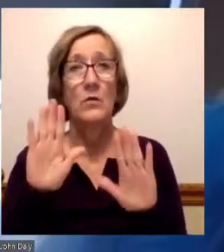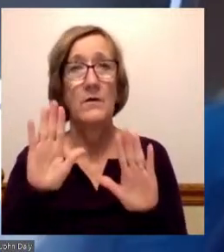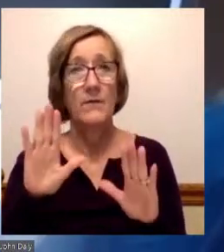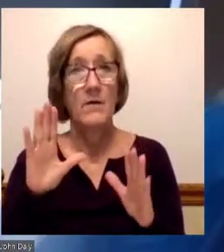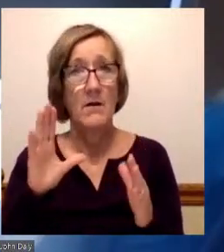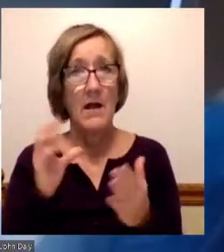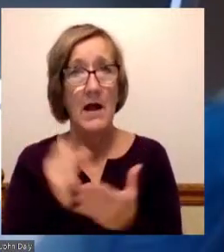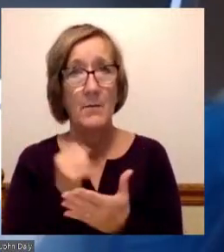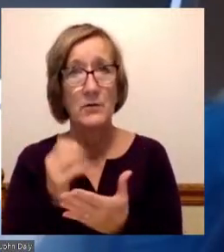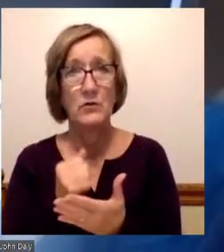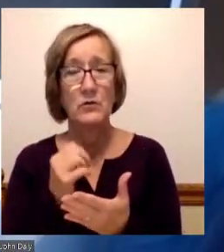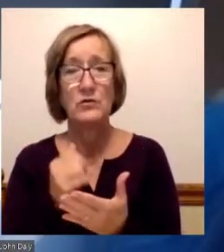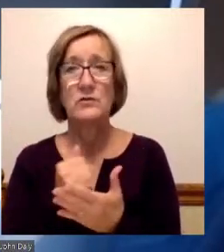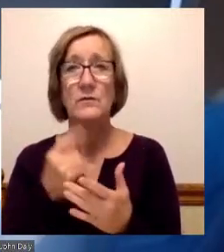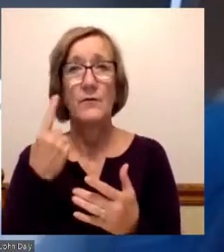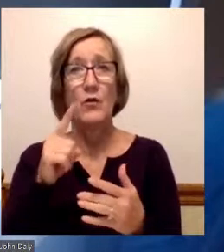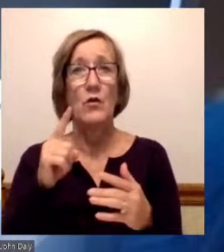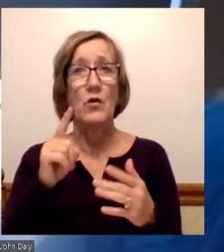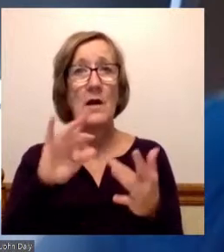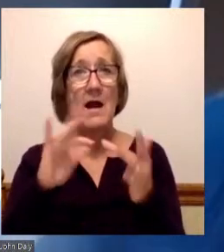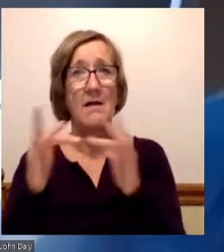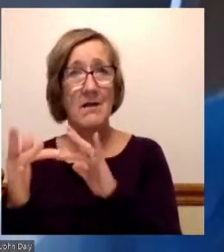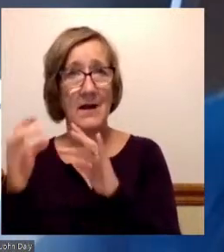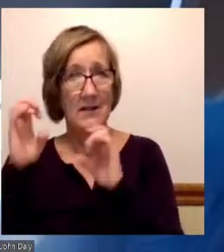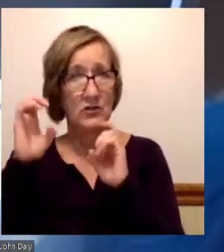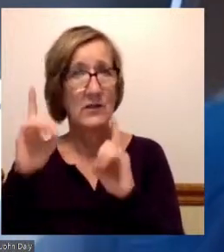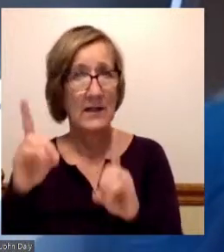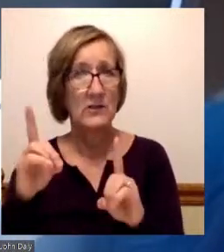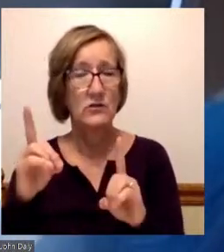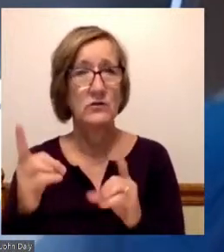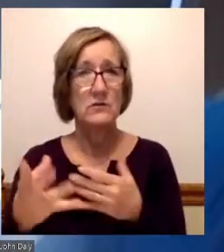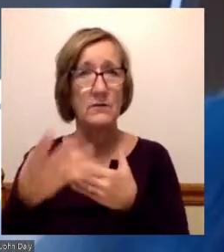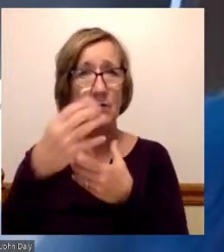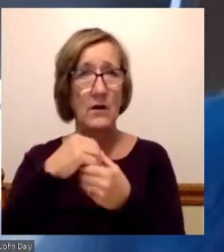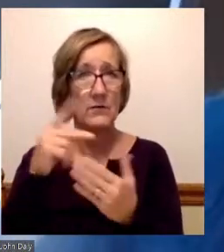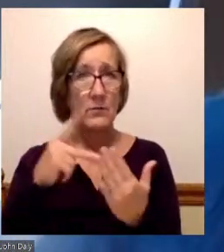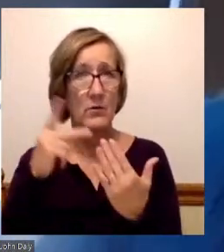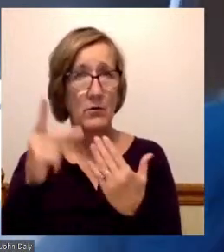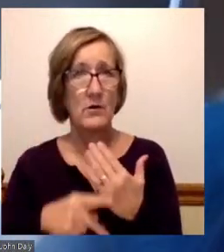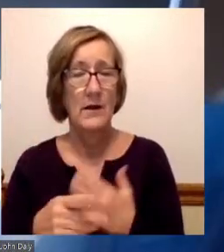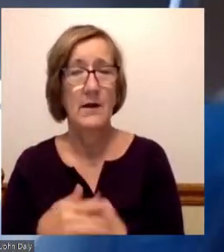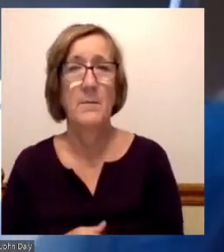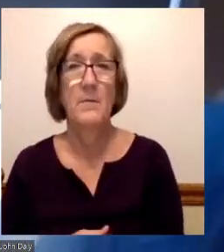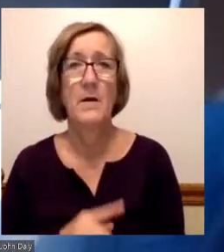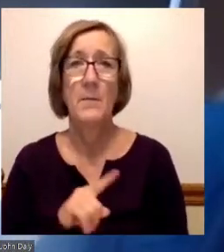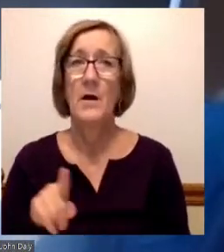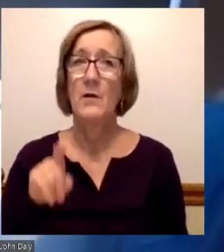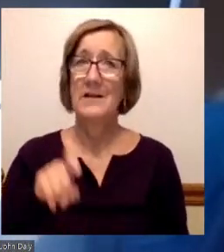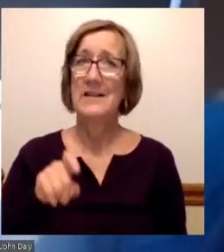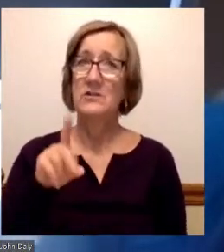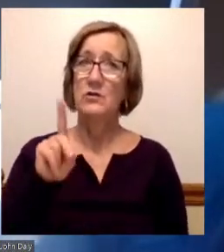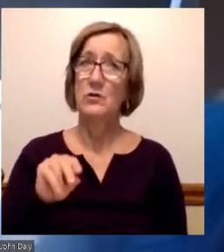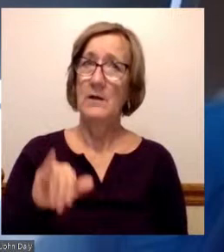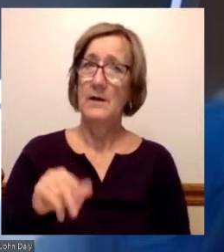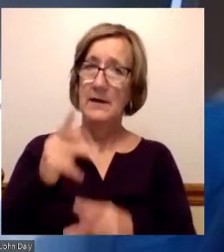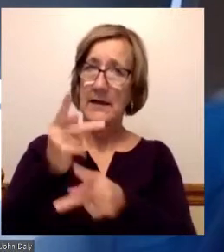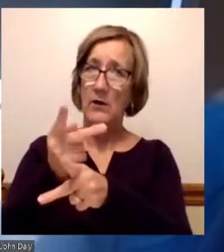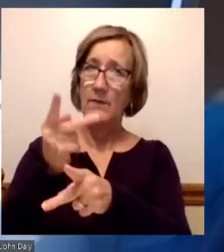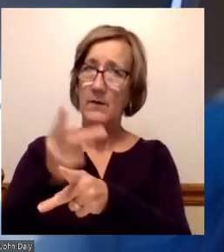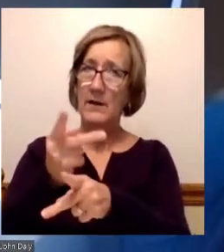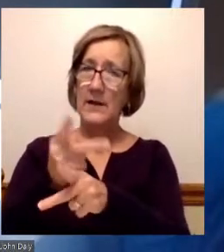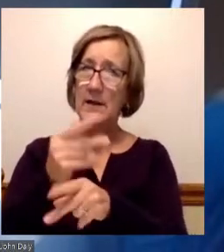integration of more online education into the program. But those need to be done carefully and